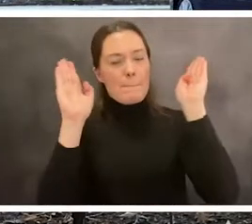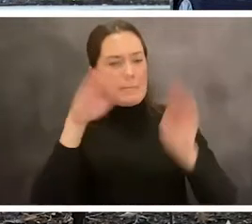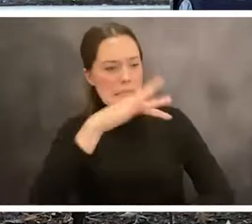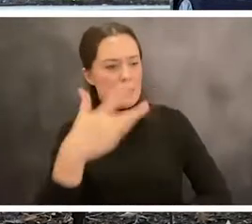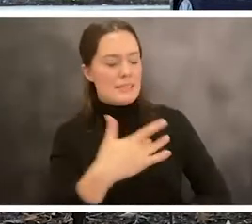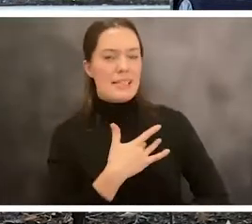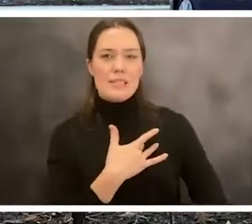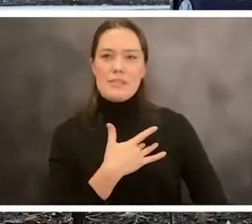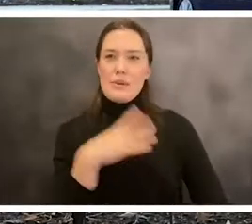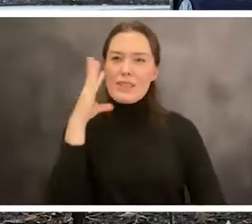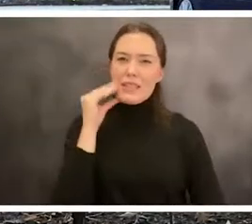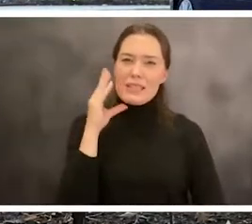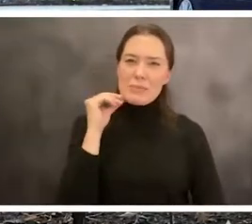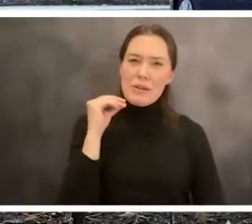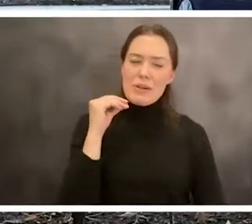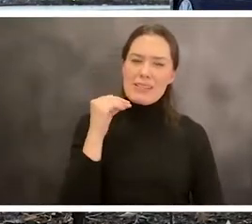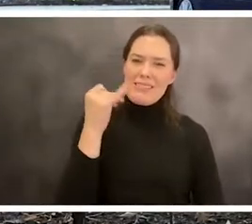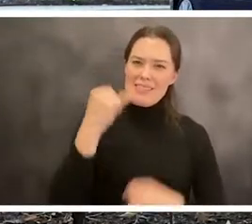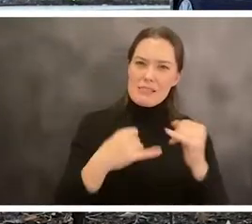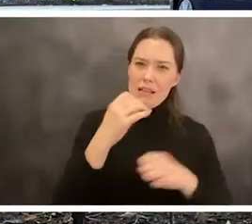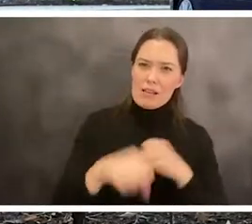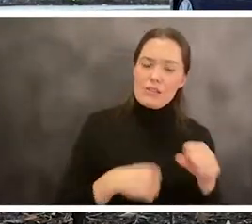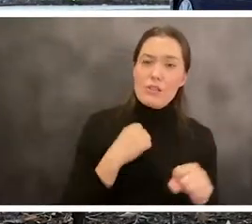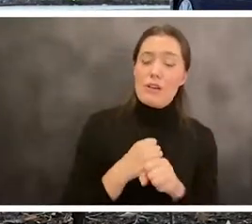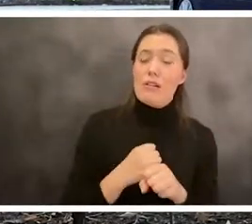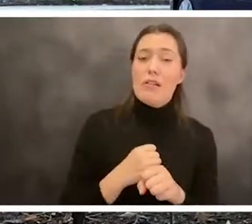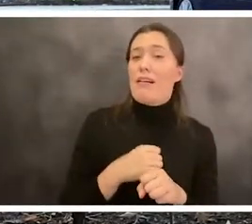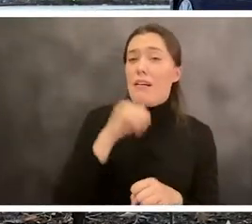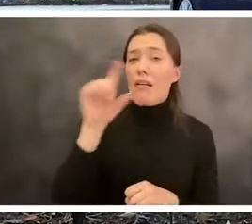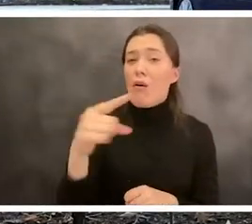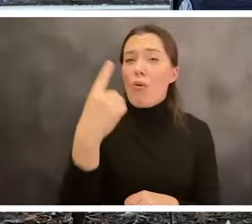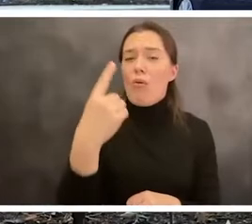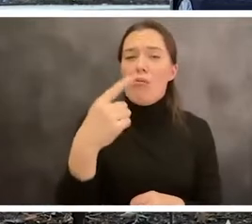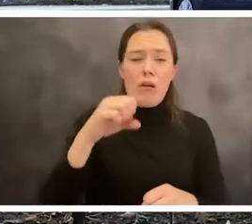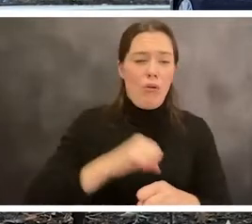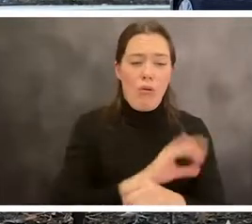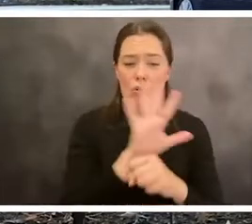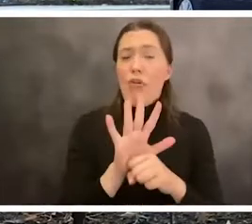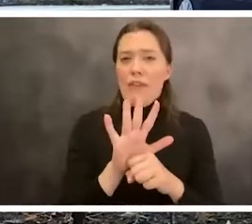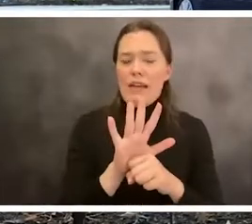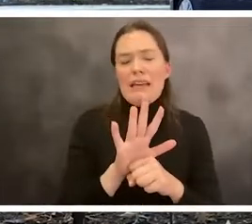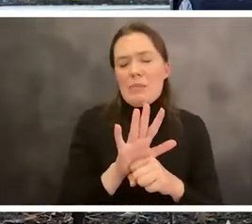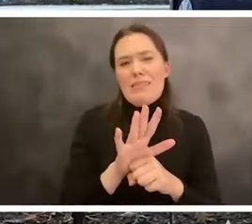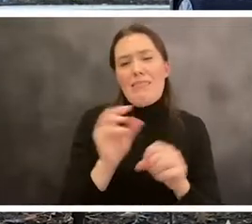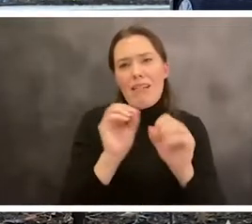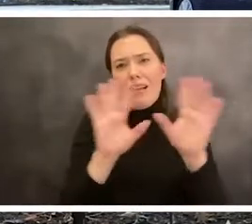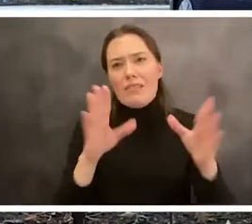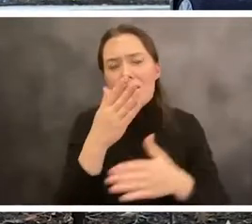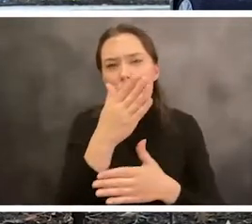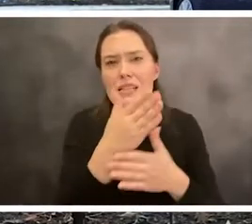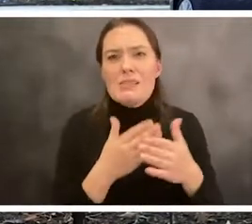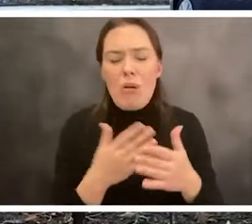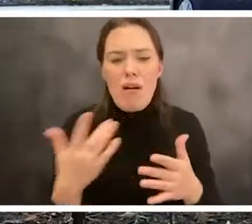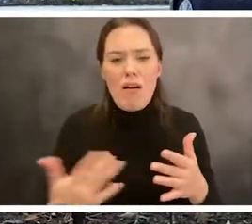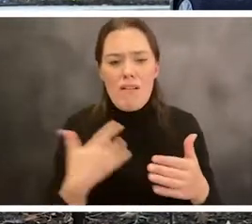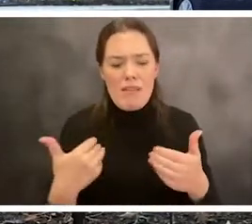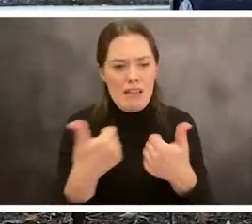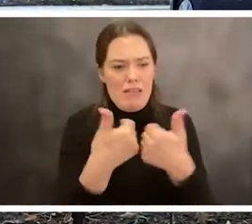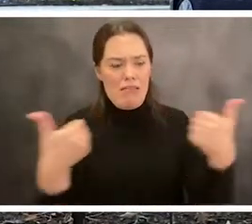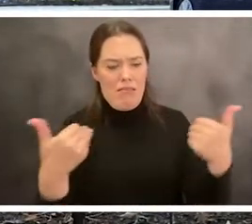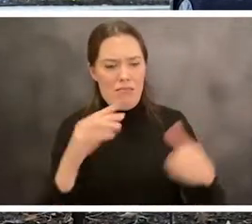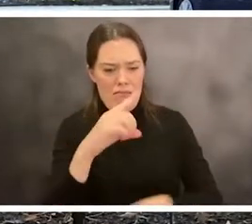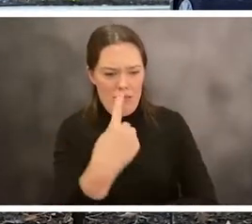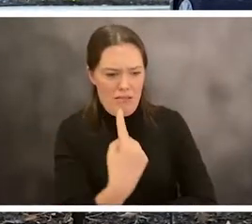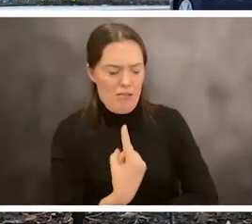year and not, not just COVID, although that's part of it in terms of the isolation, alienation, separation that,